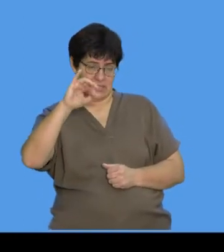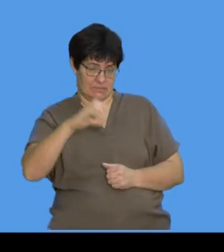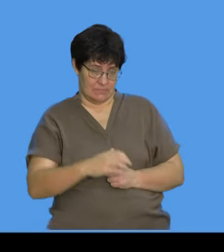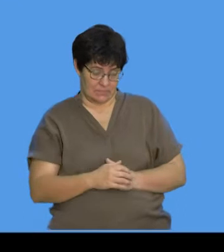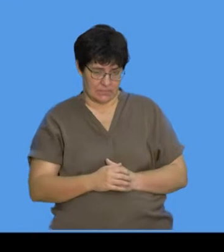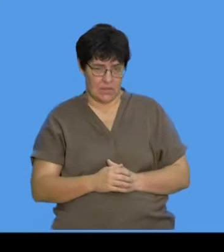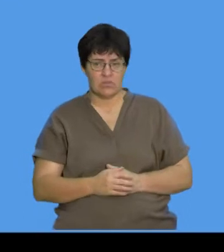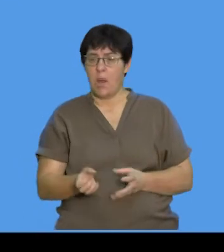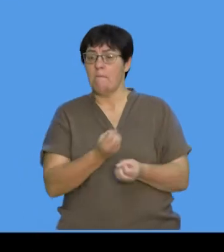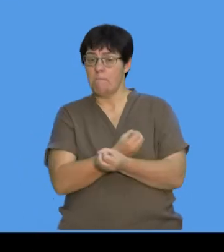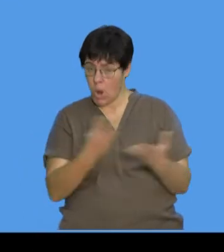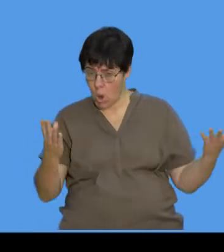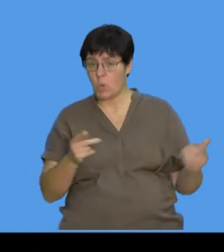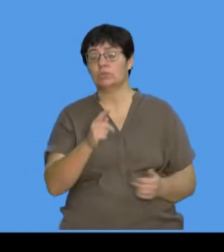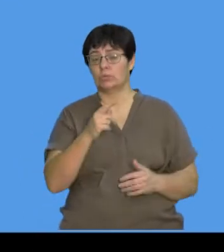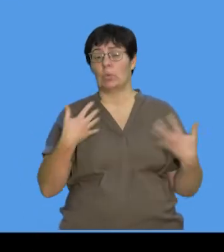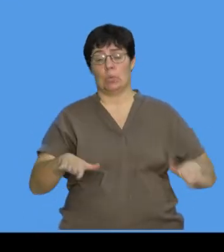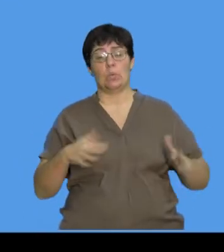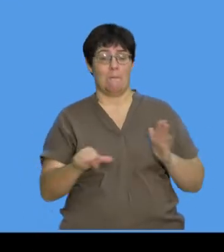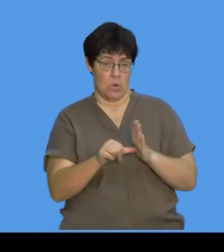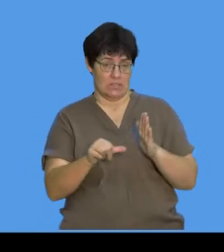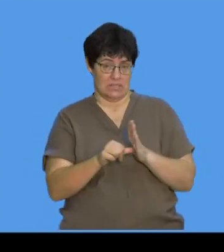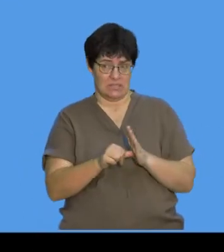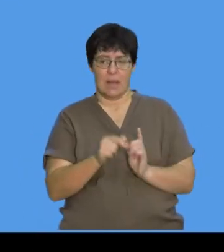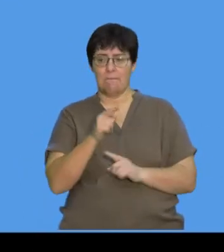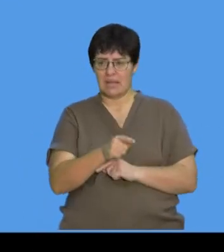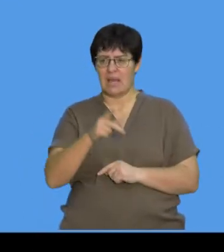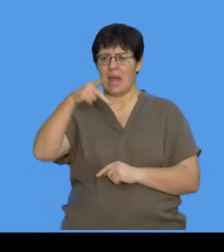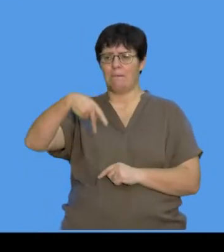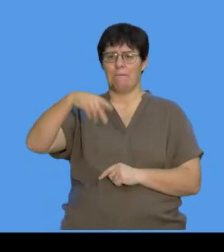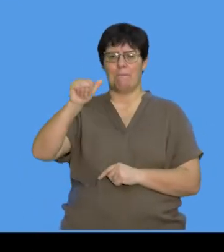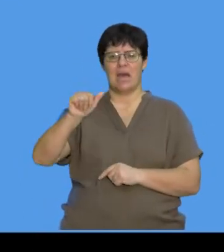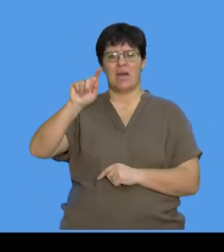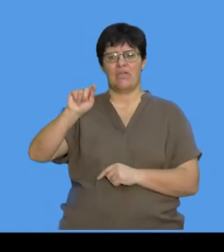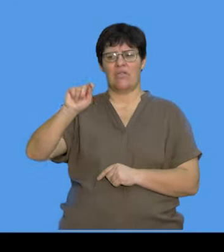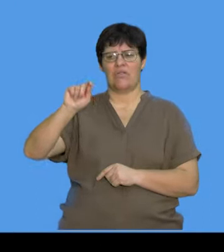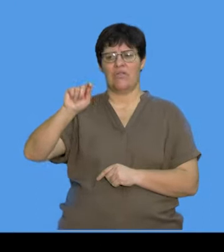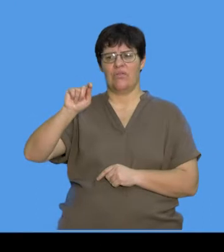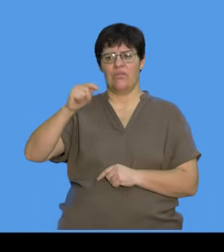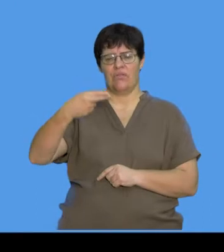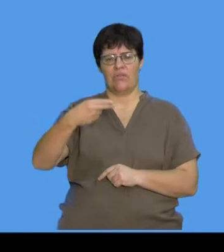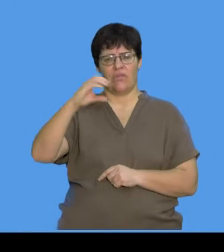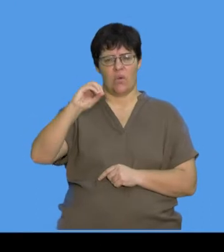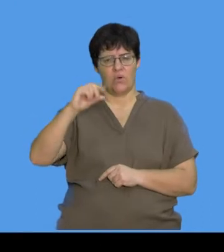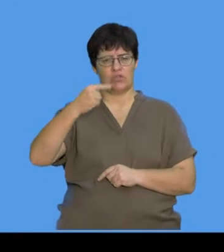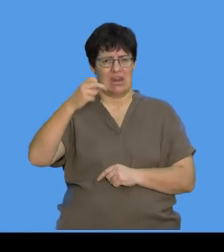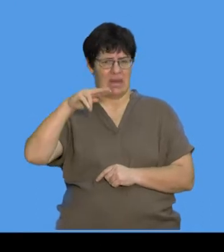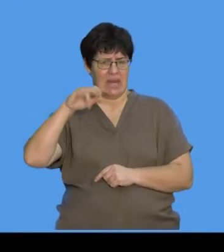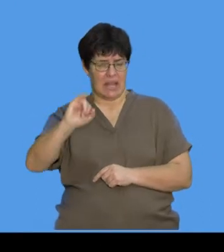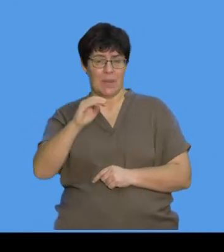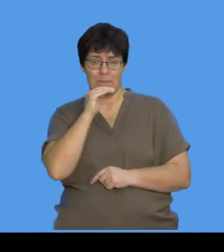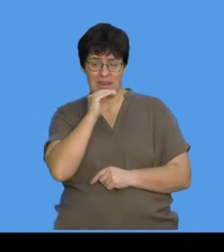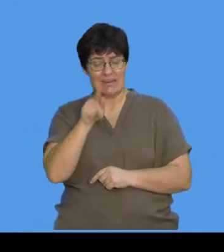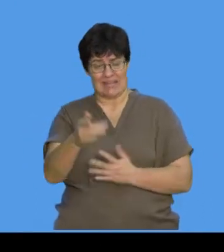we said most are useful, but remember this term pathogenic. What does pathogenic mean? They're going to